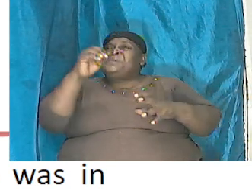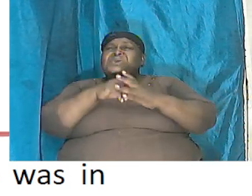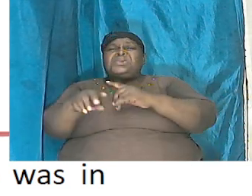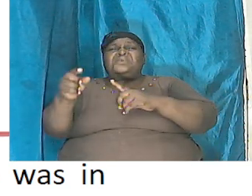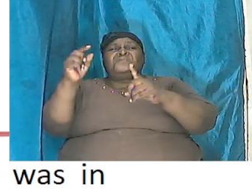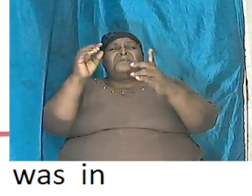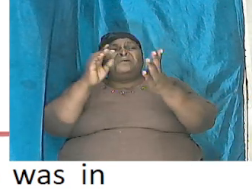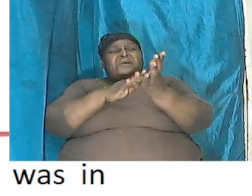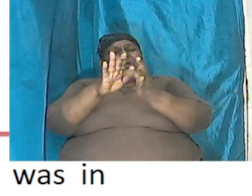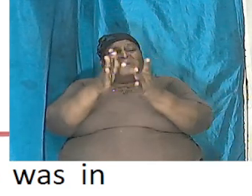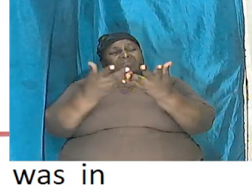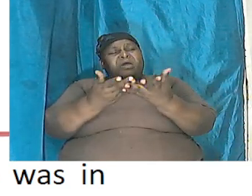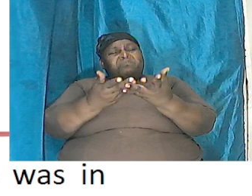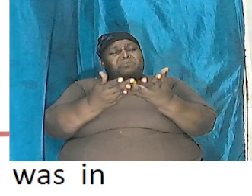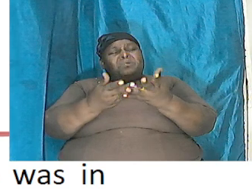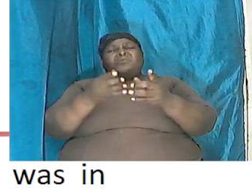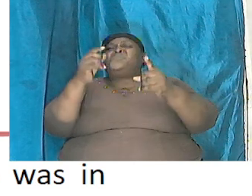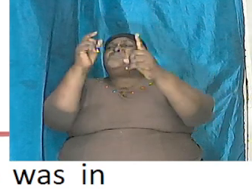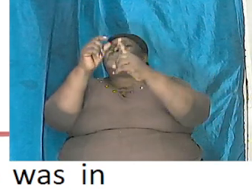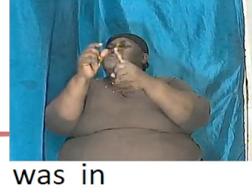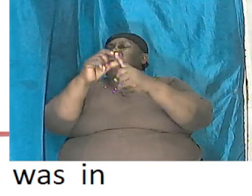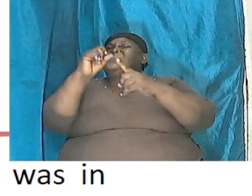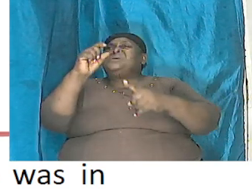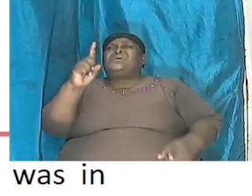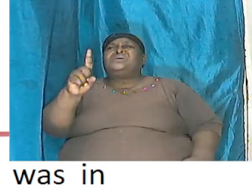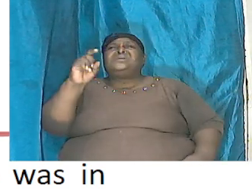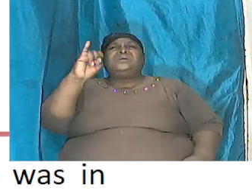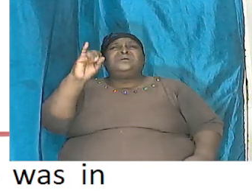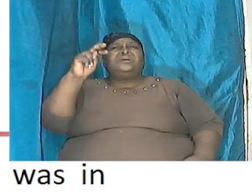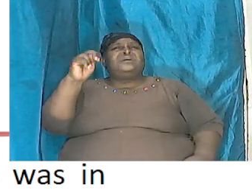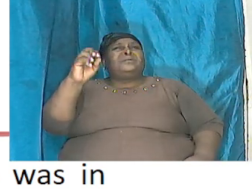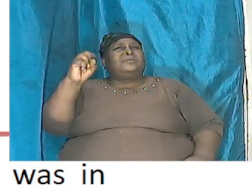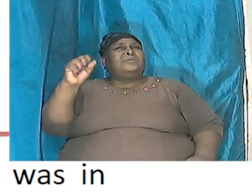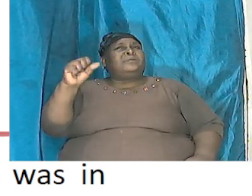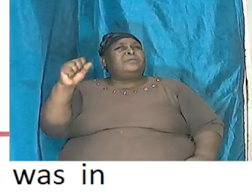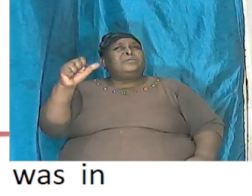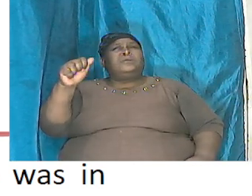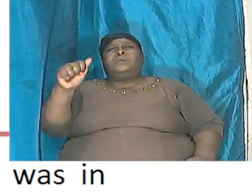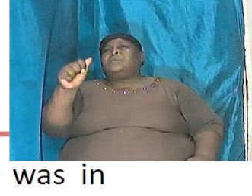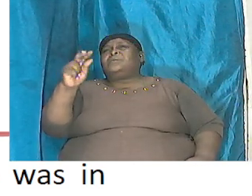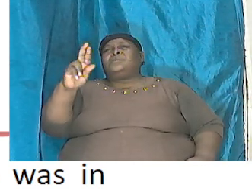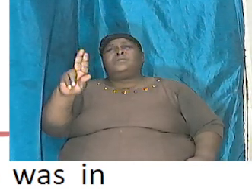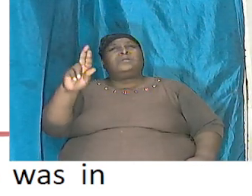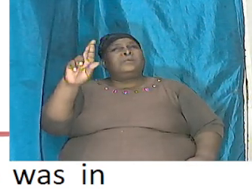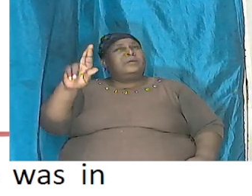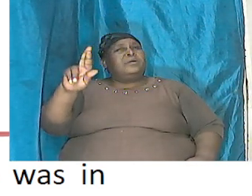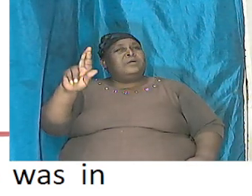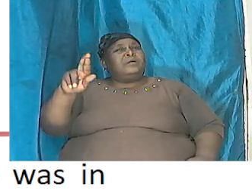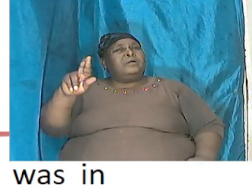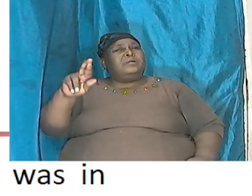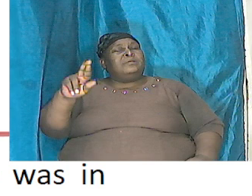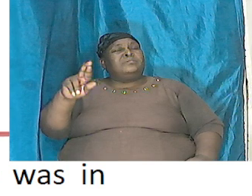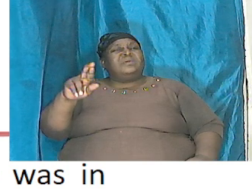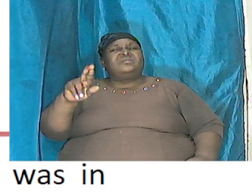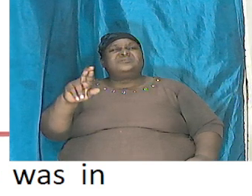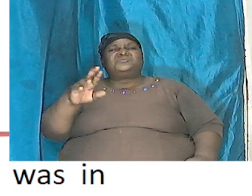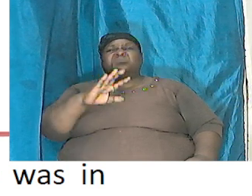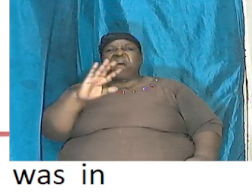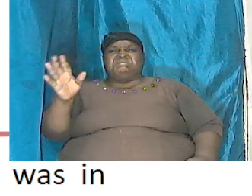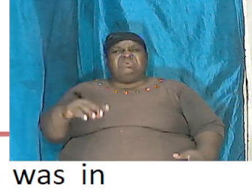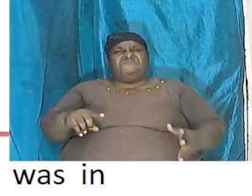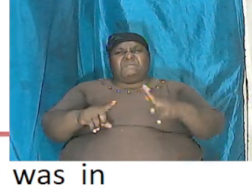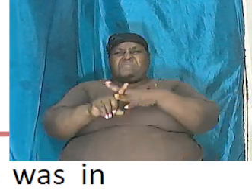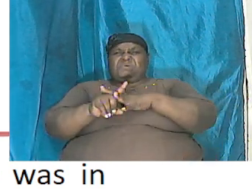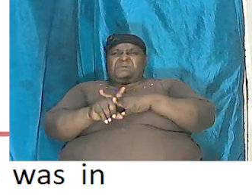word dinosaur wasn't even yet coined as I said before and I'm showing it there it